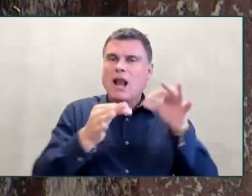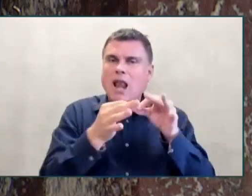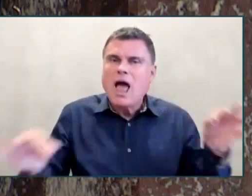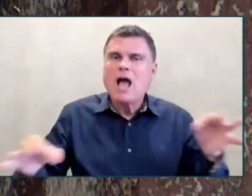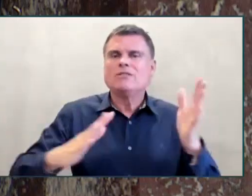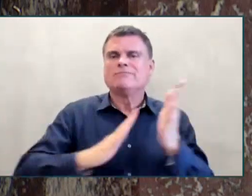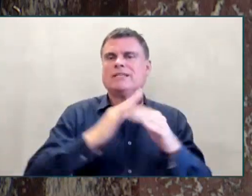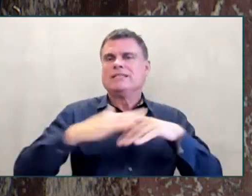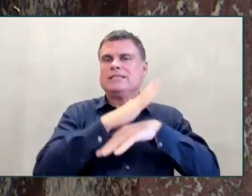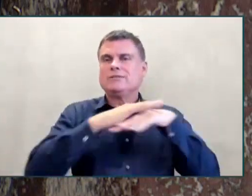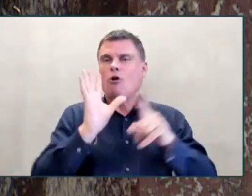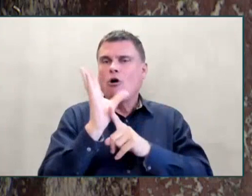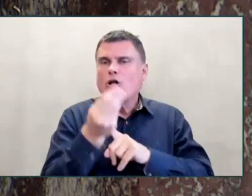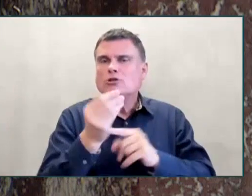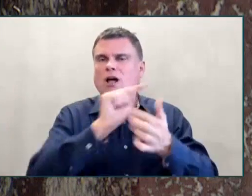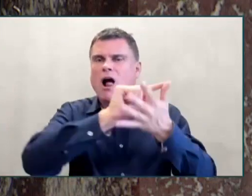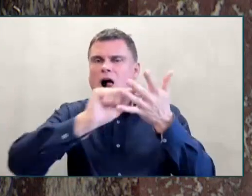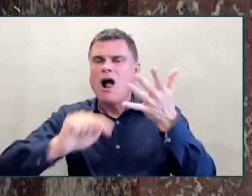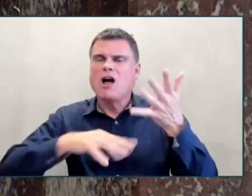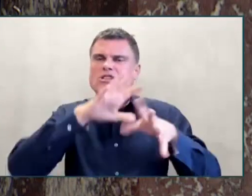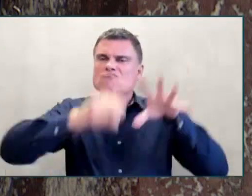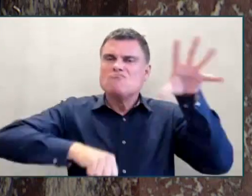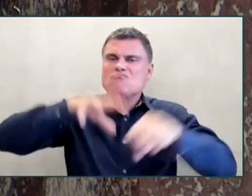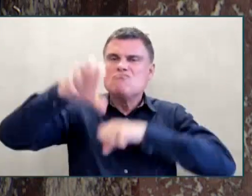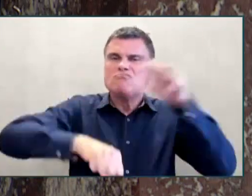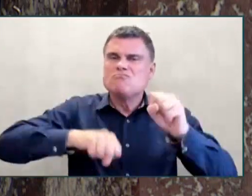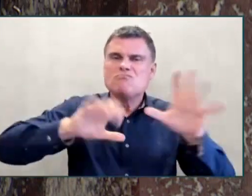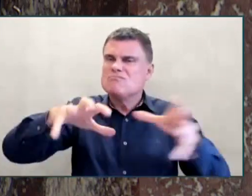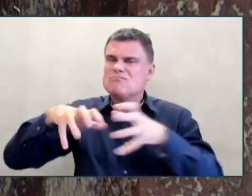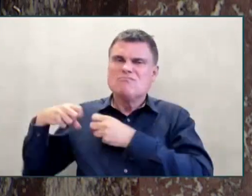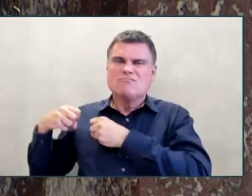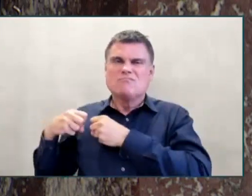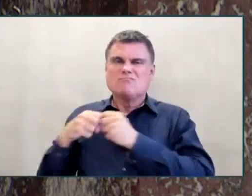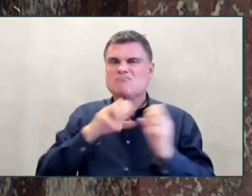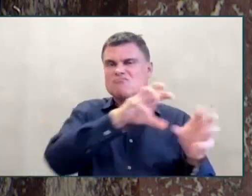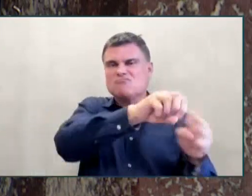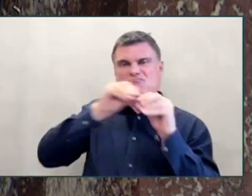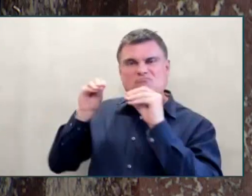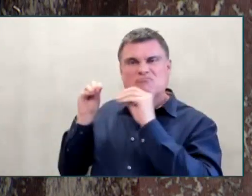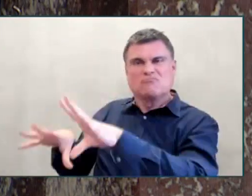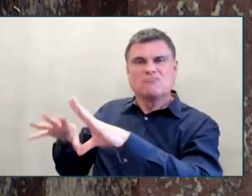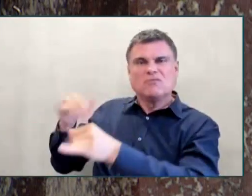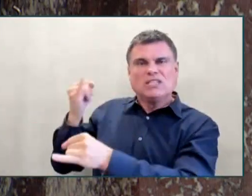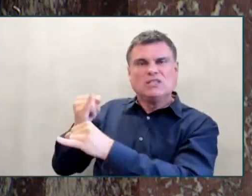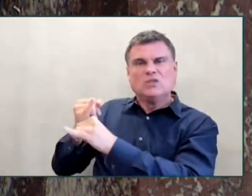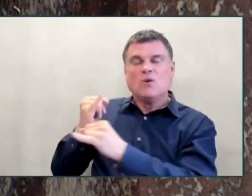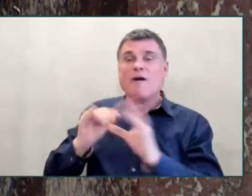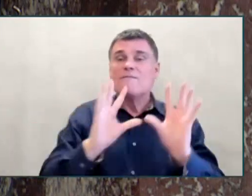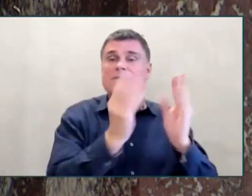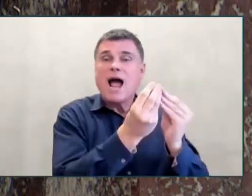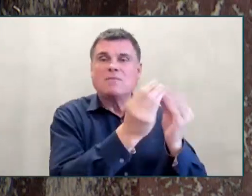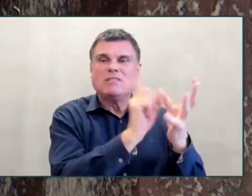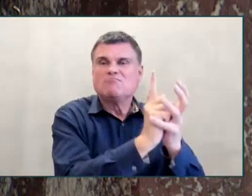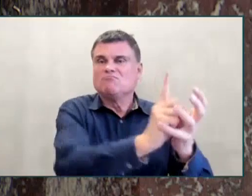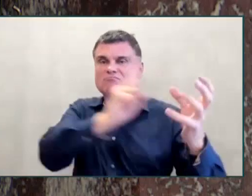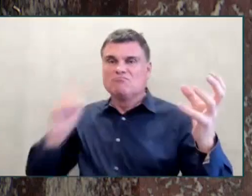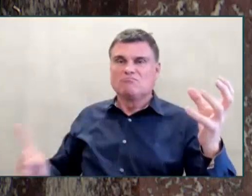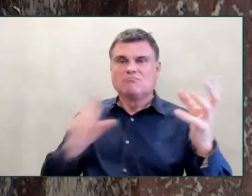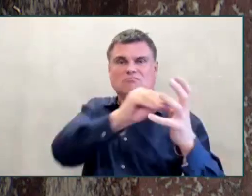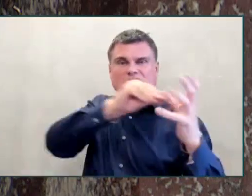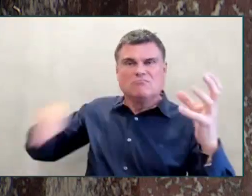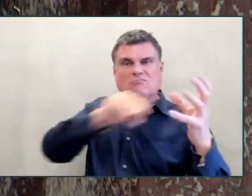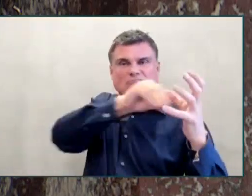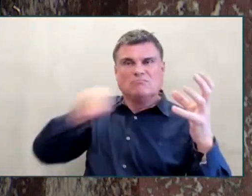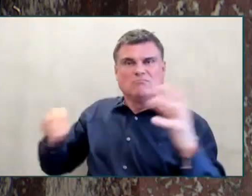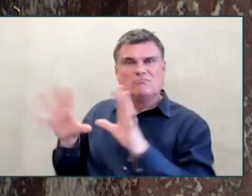And while we mark these occasions by lowering flags and by wearing orange shirts, as a direct descendant of residential